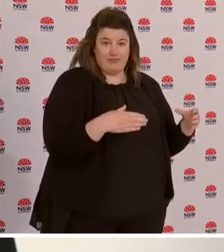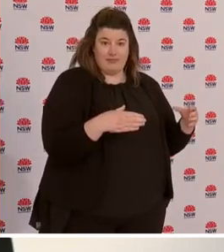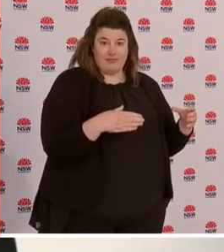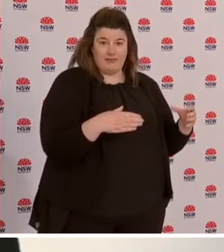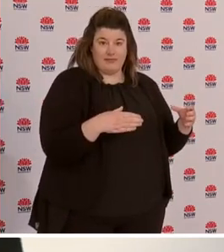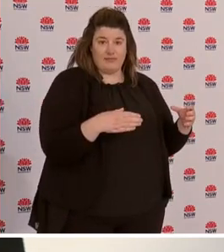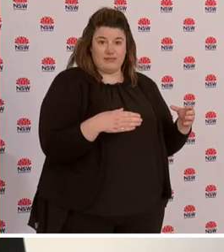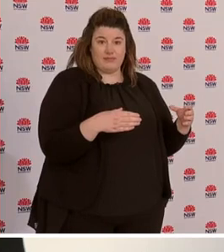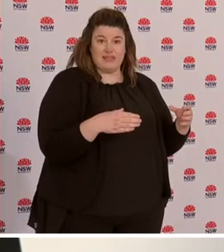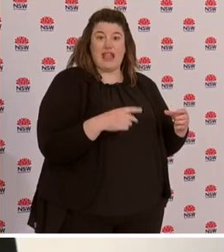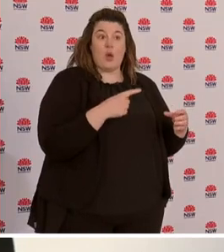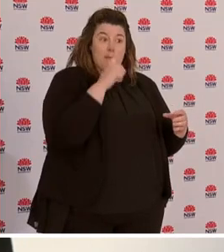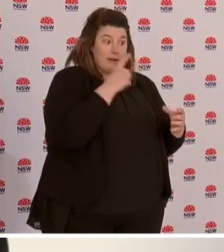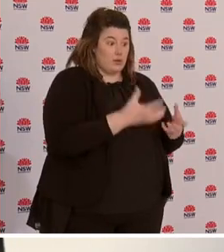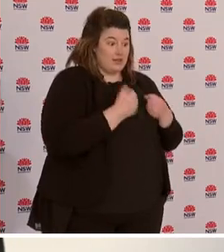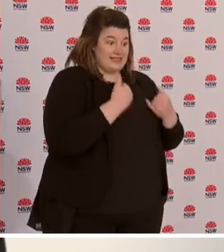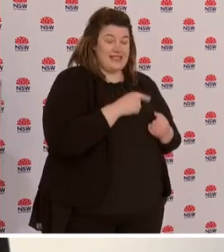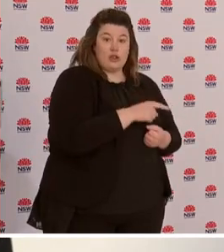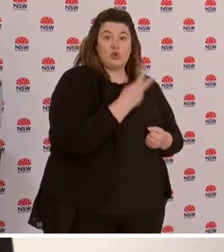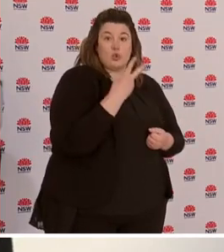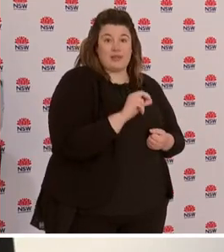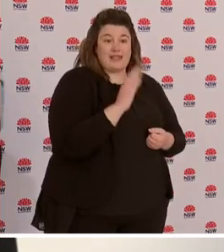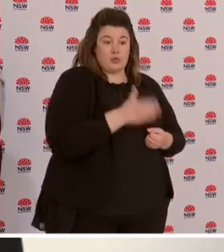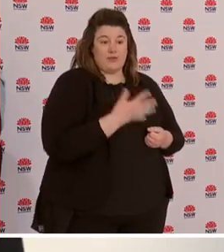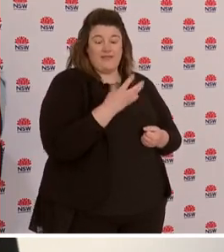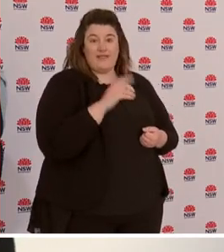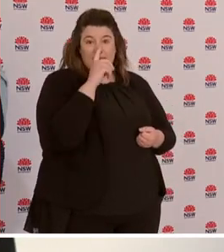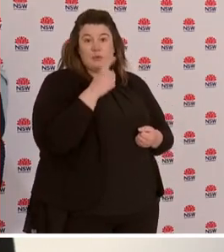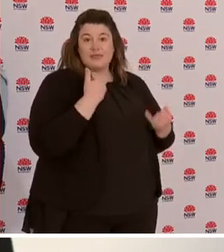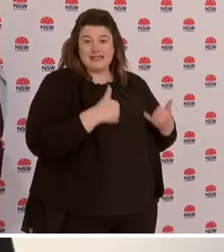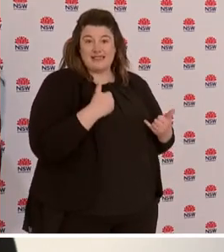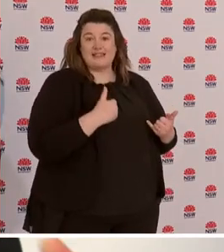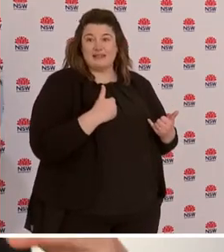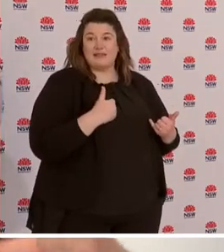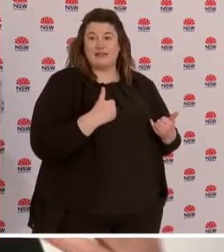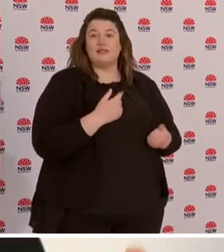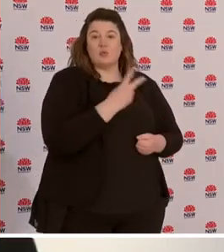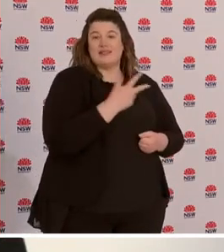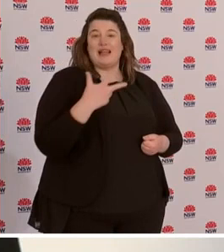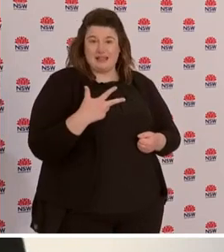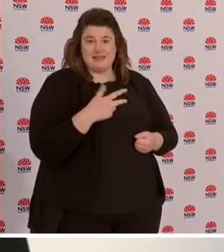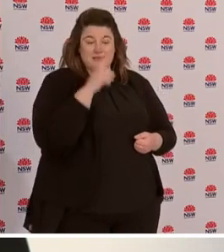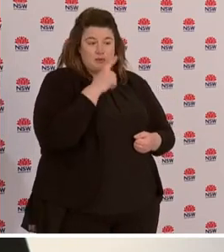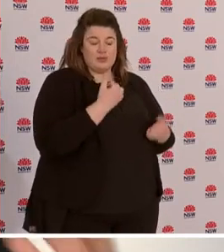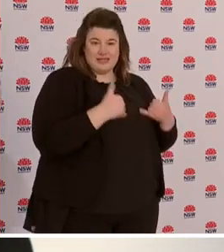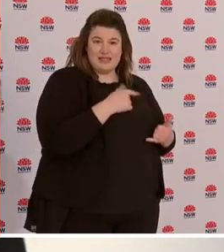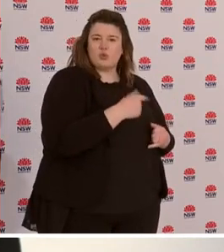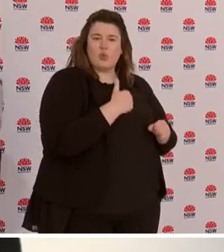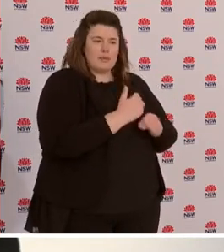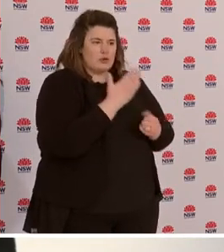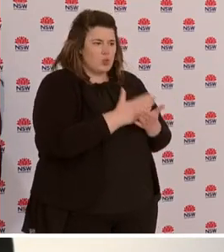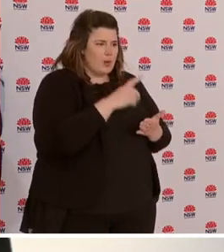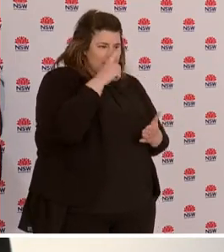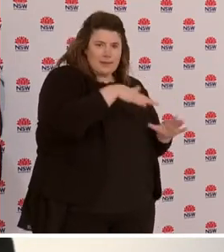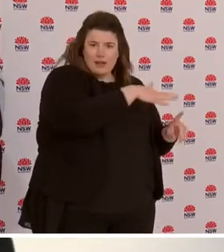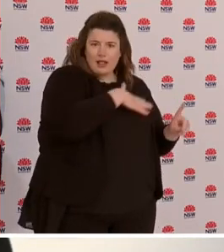associated with that gathering. So we've been working with community leaders in that area to make sure that people in that gathering are isolated and